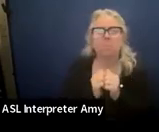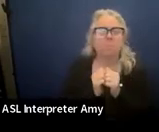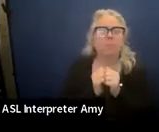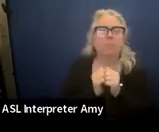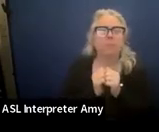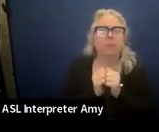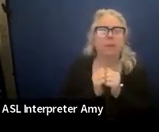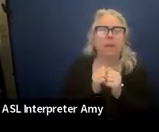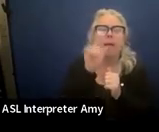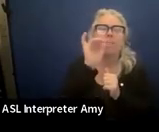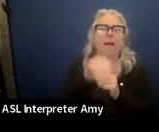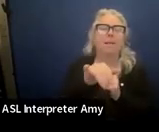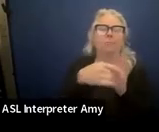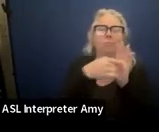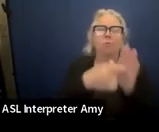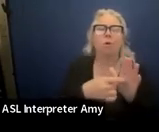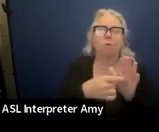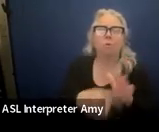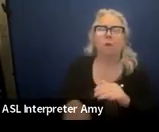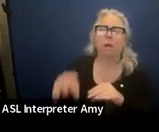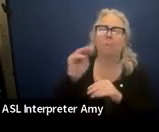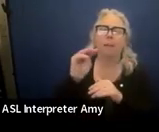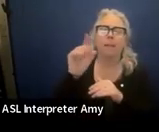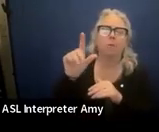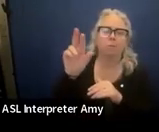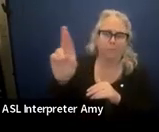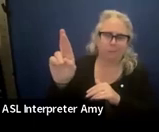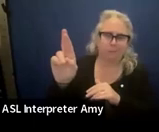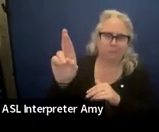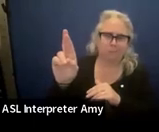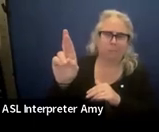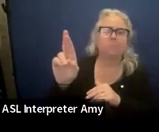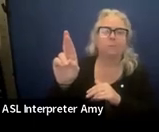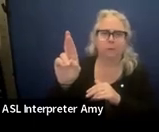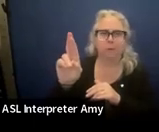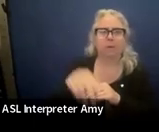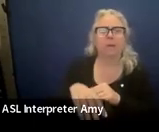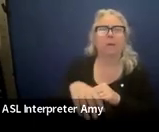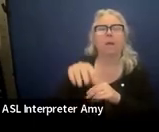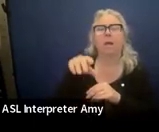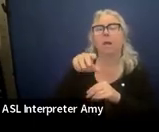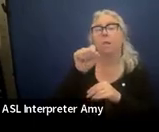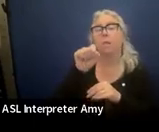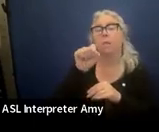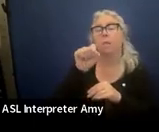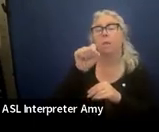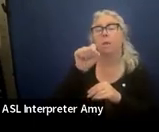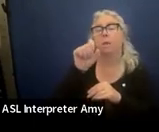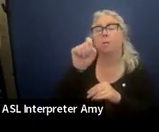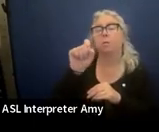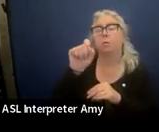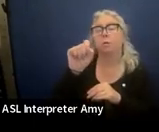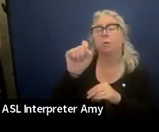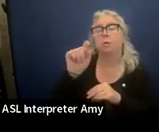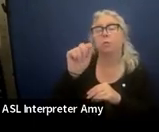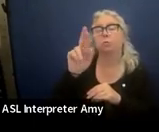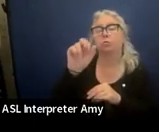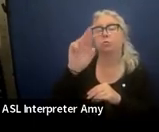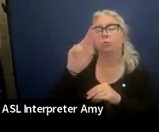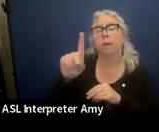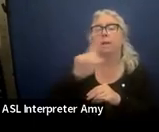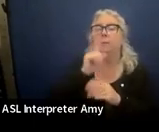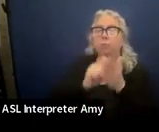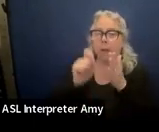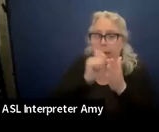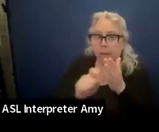This just lays out that it's main learning results. This is the strand, which in this case is writing. The grade span,